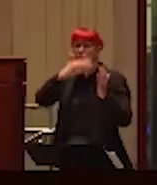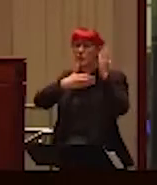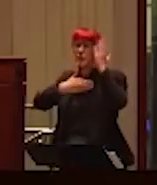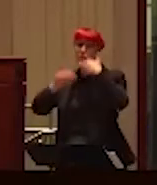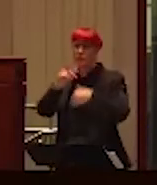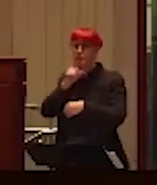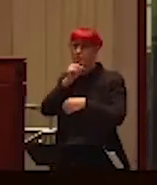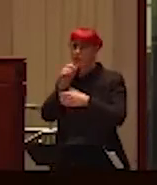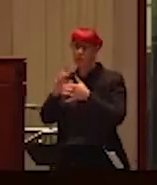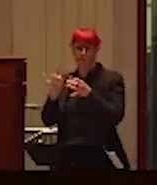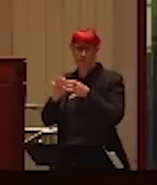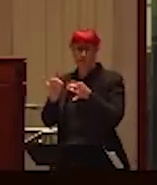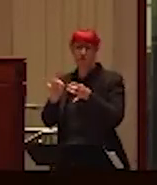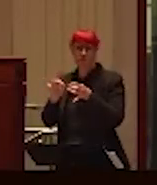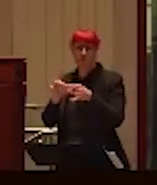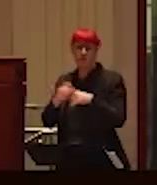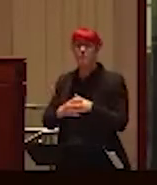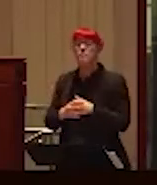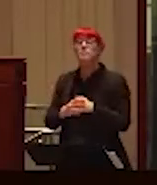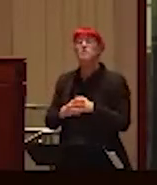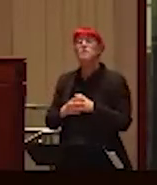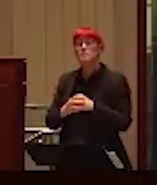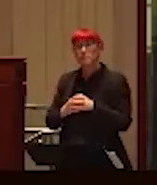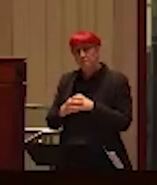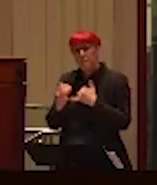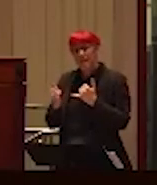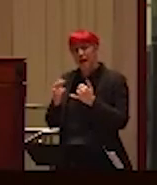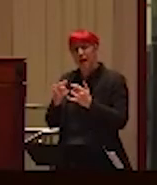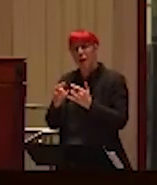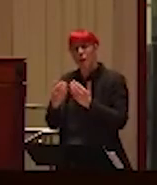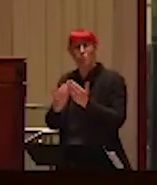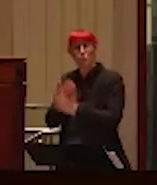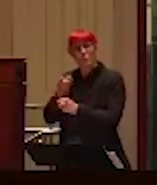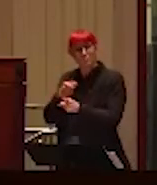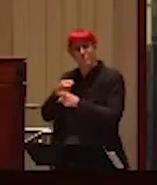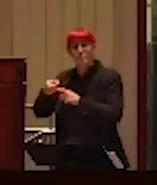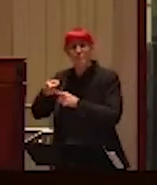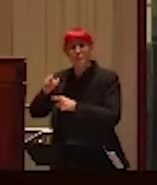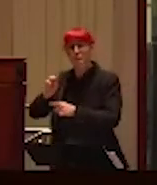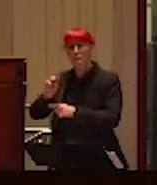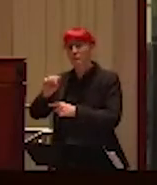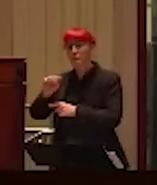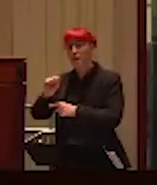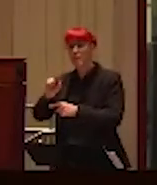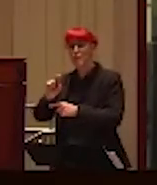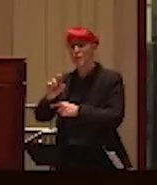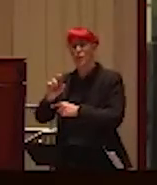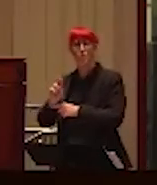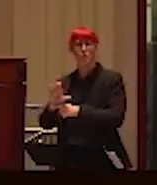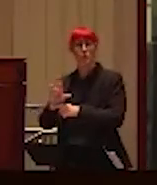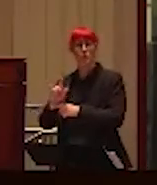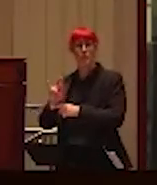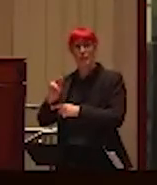So coming from this place, we have this emerging field of masculinities research that looks at the experience of